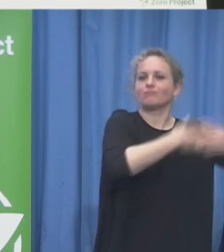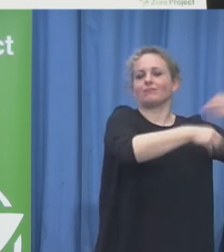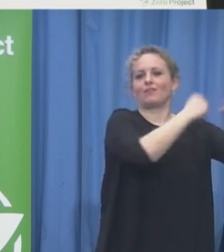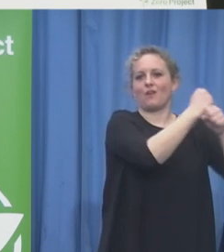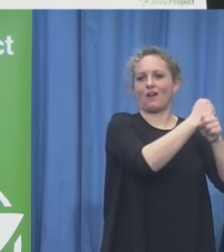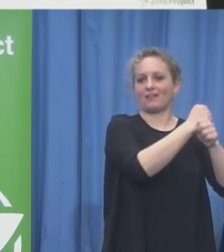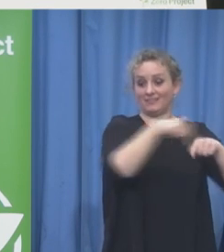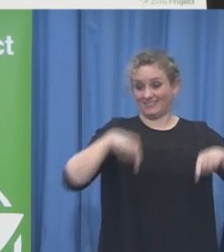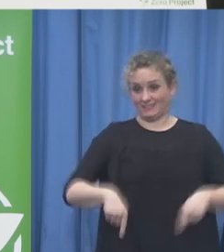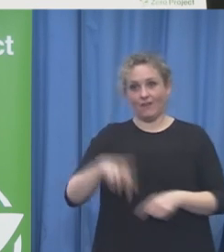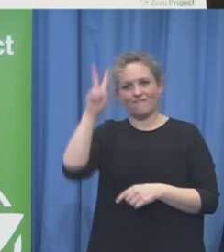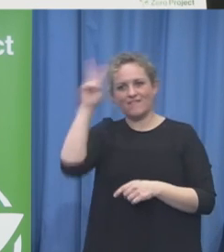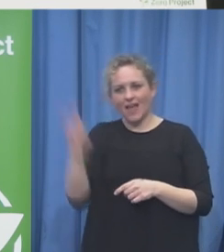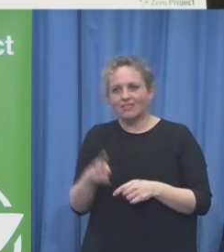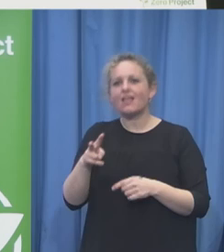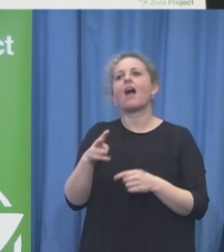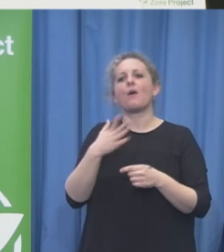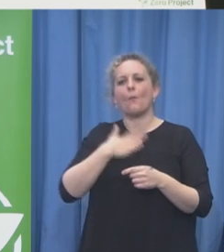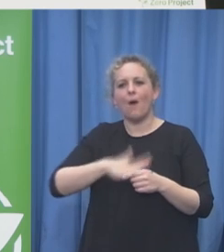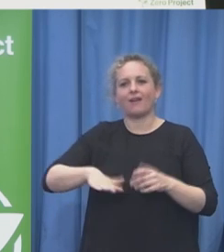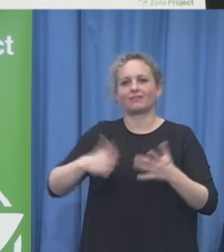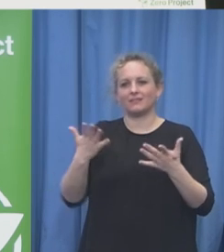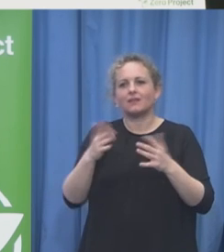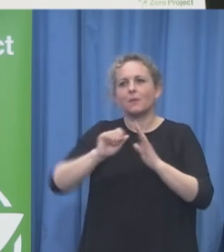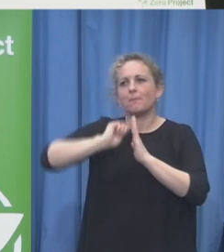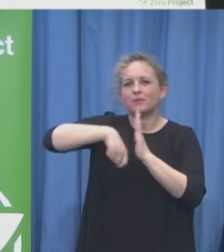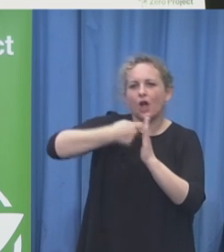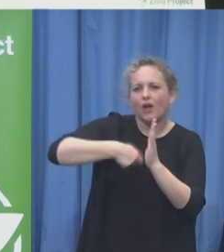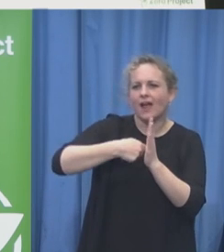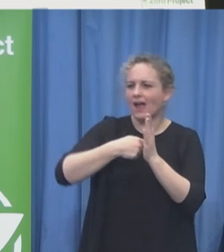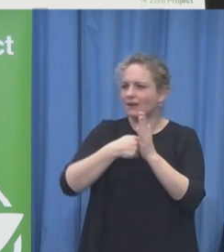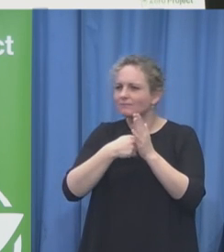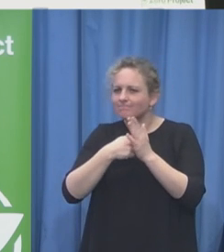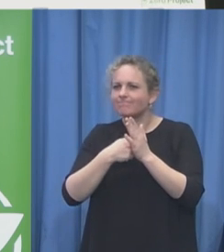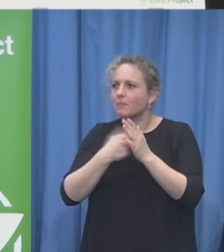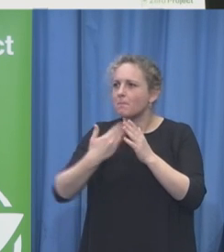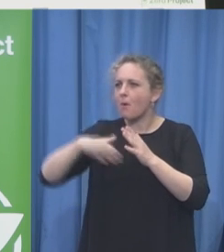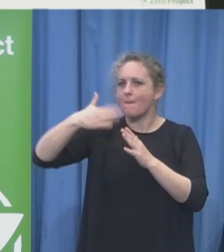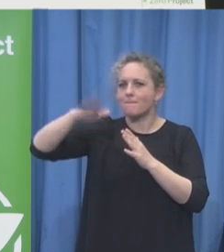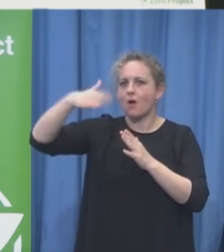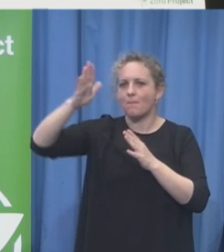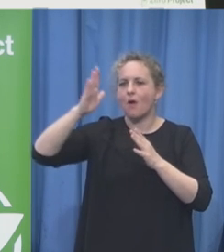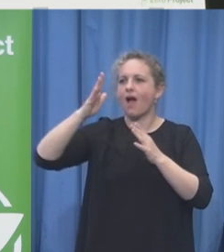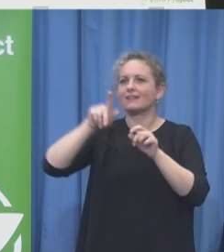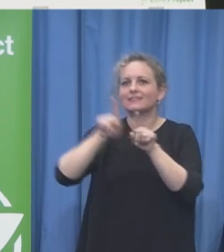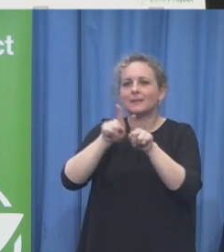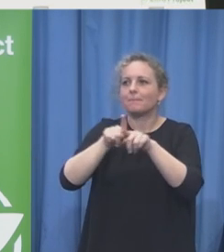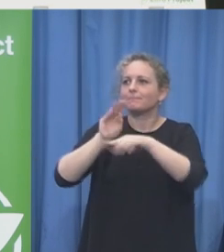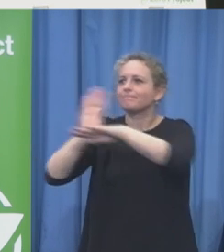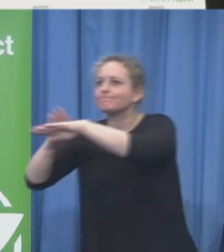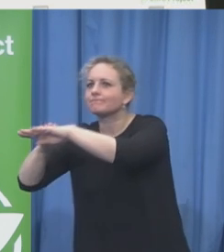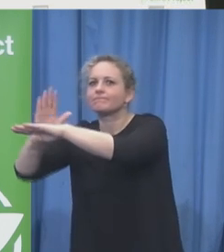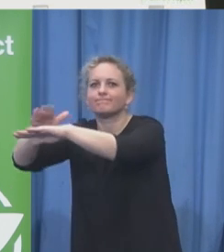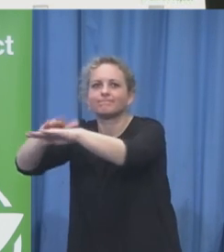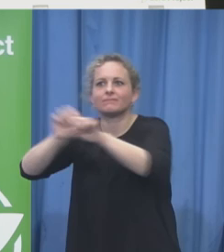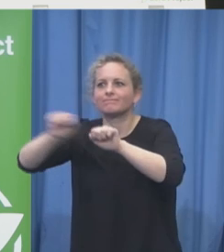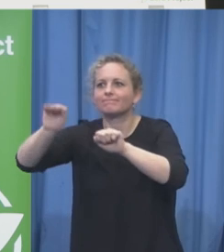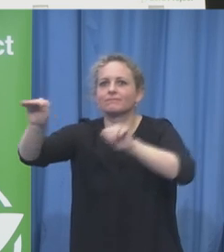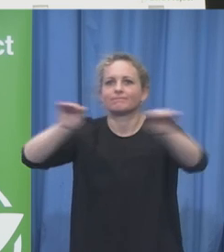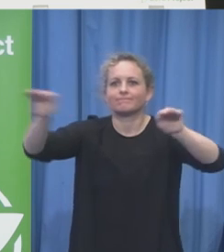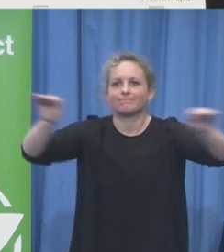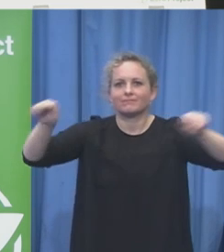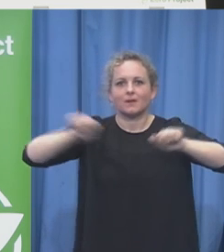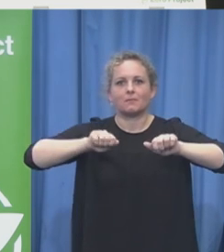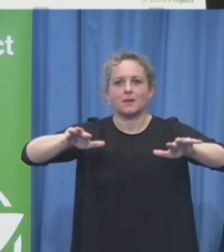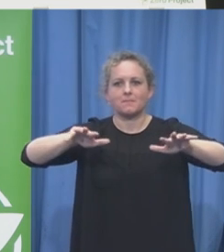Ambassador for our common goal to abolish barriers to persons with disabilities and support